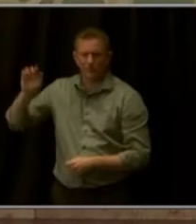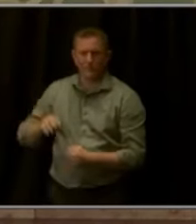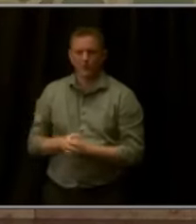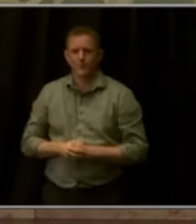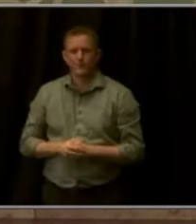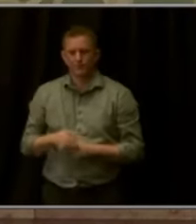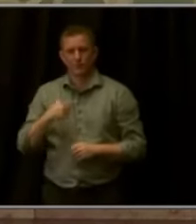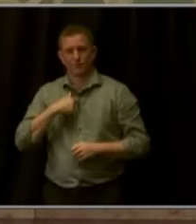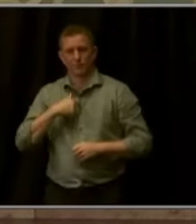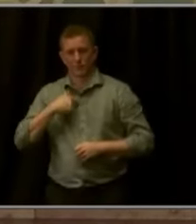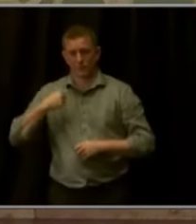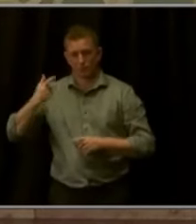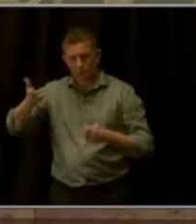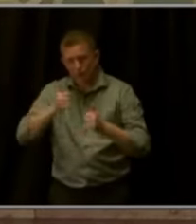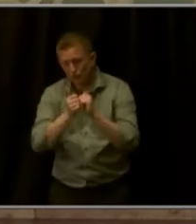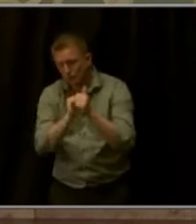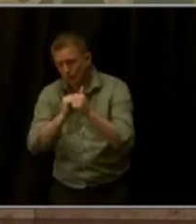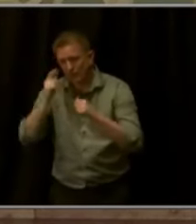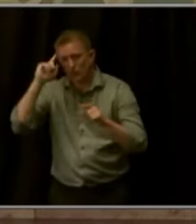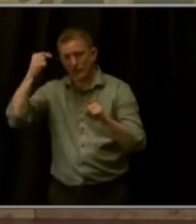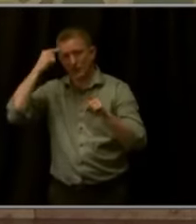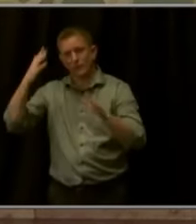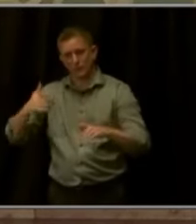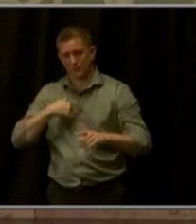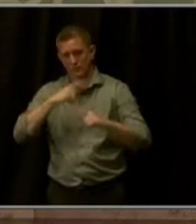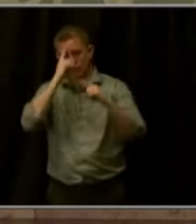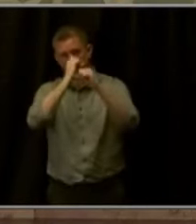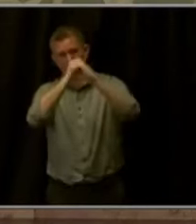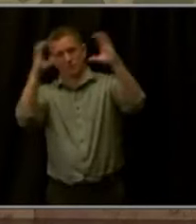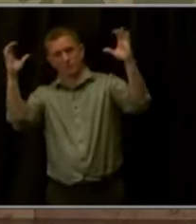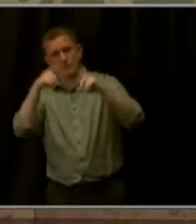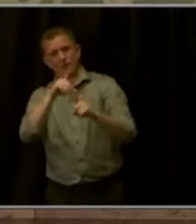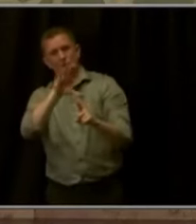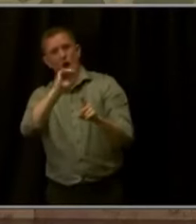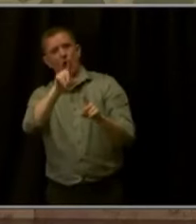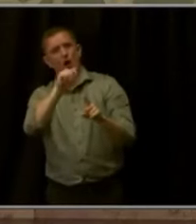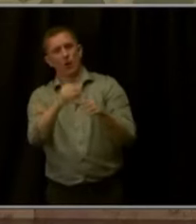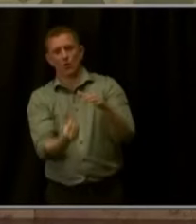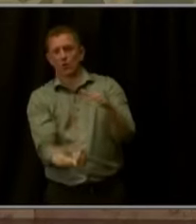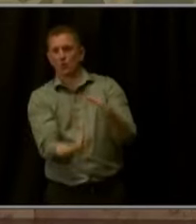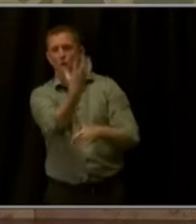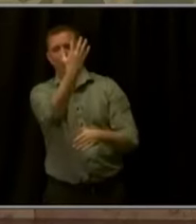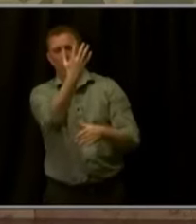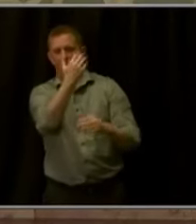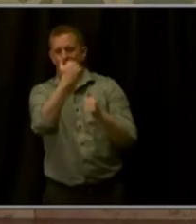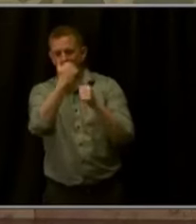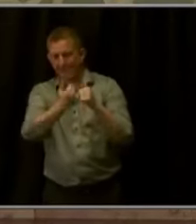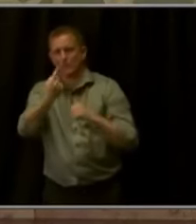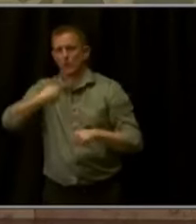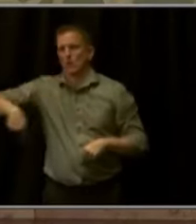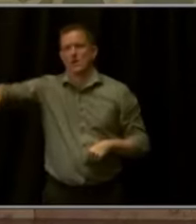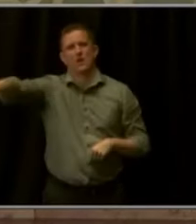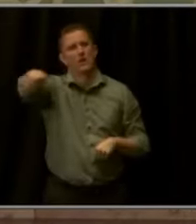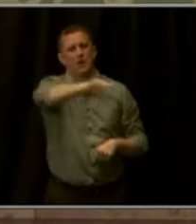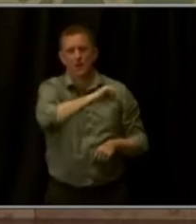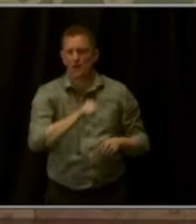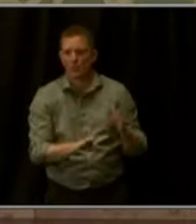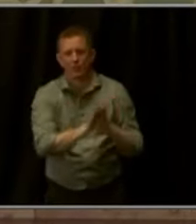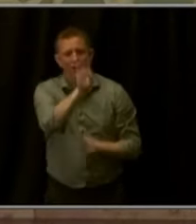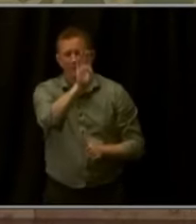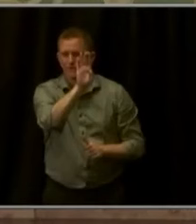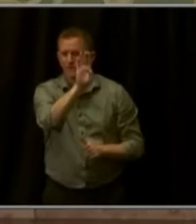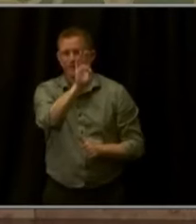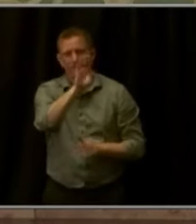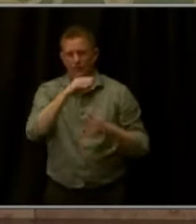envisioned a Colorado for all, one where everyone can thrive. And we're guided by that same